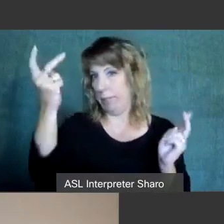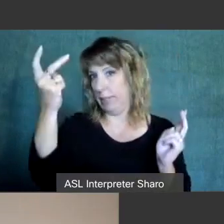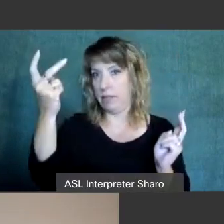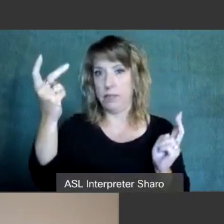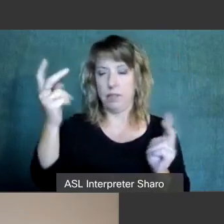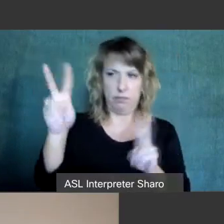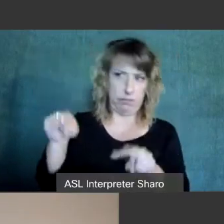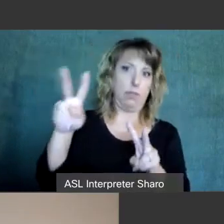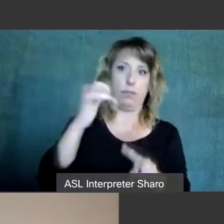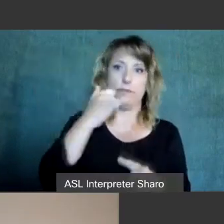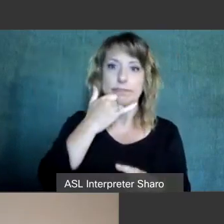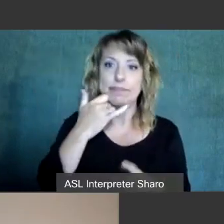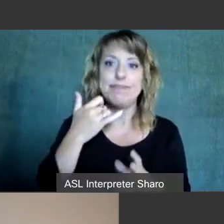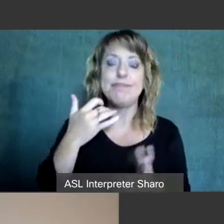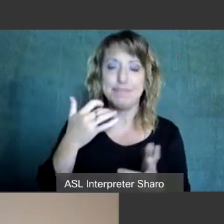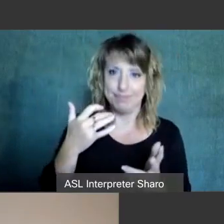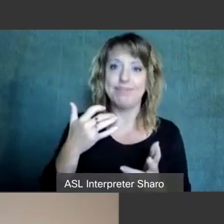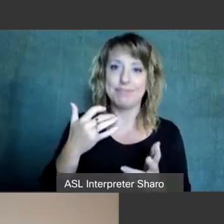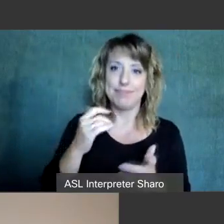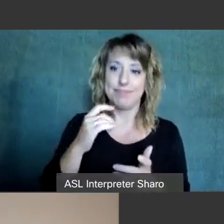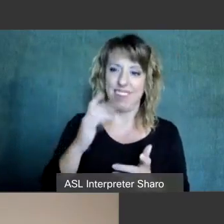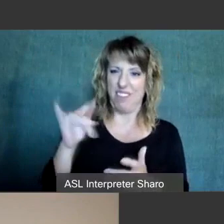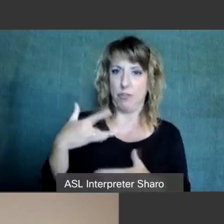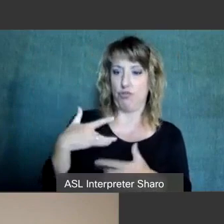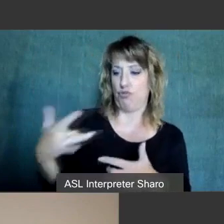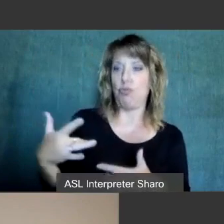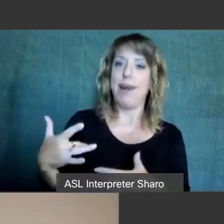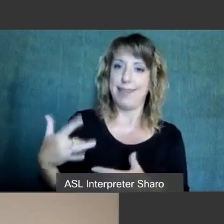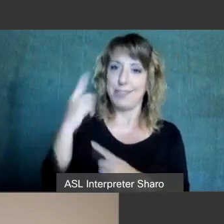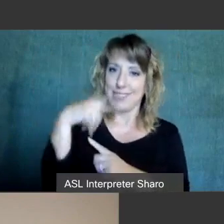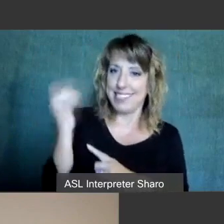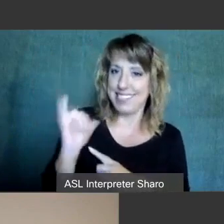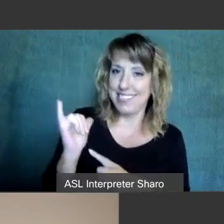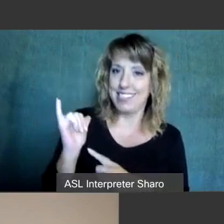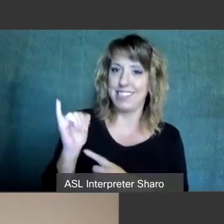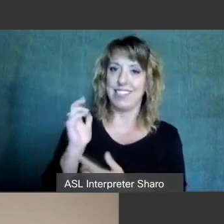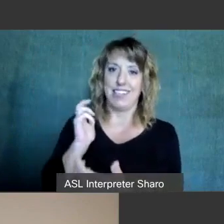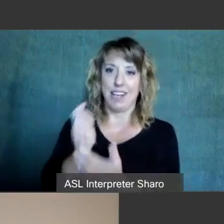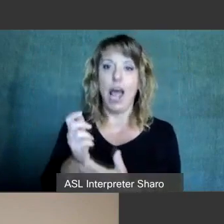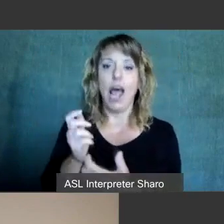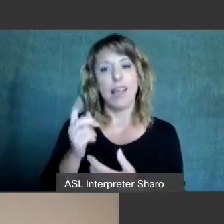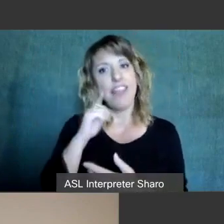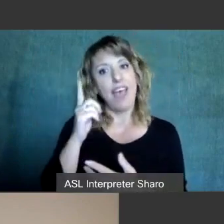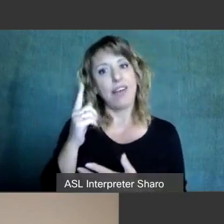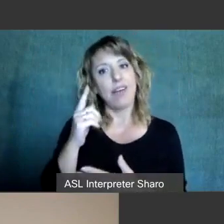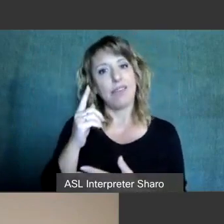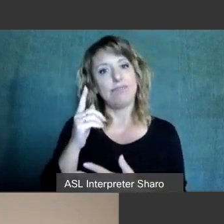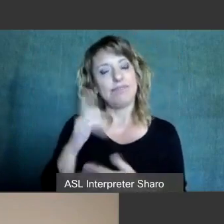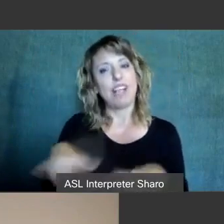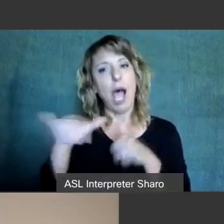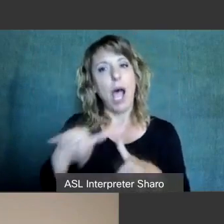misinterpretation of certain traits that are common to persons on the spectrum who might be having a difficult